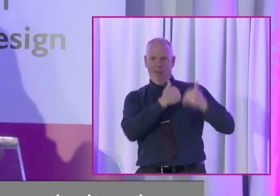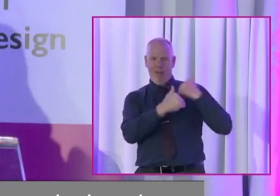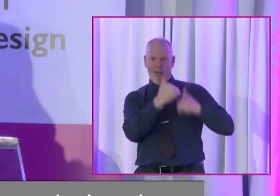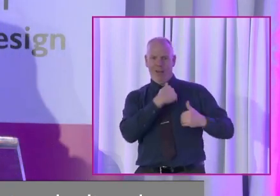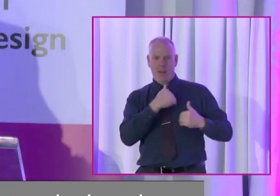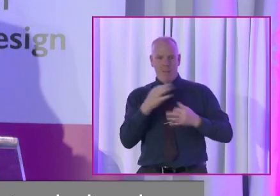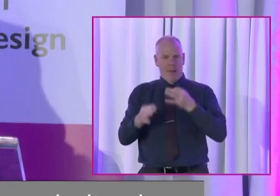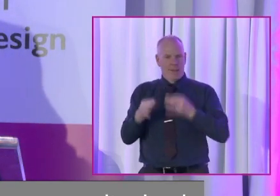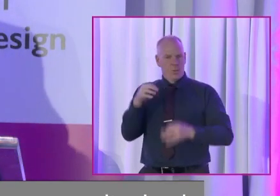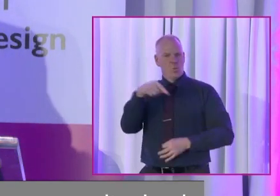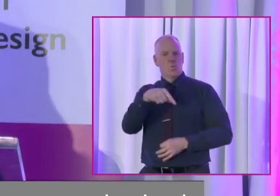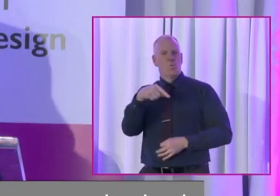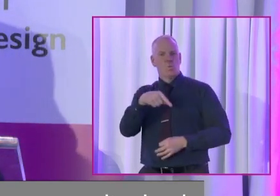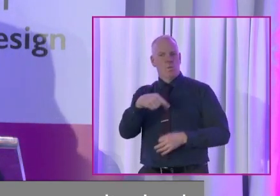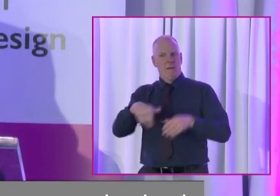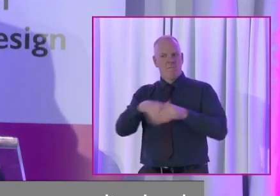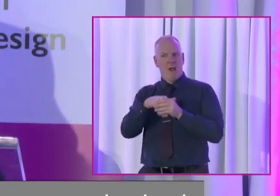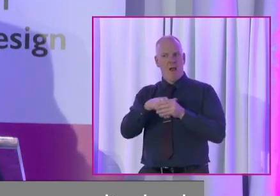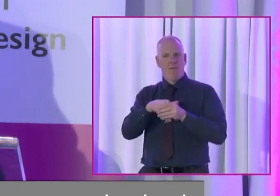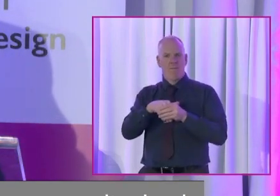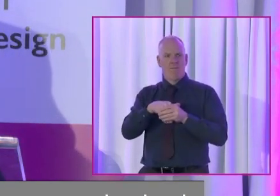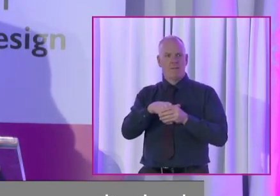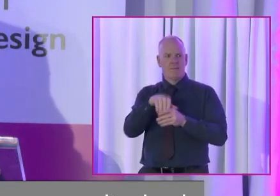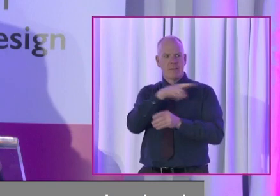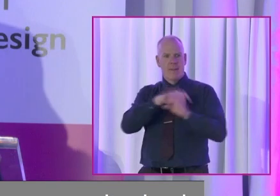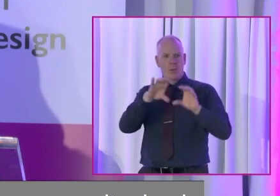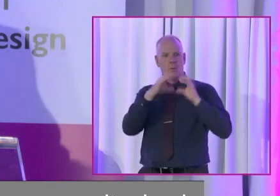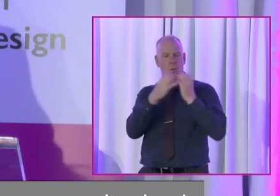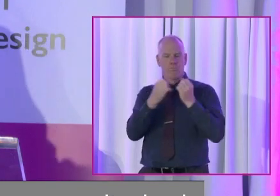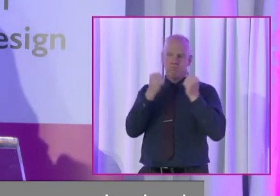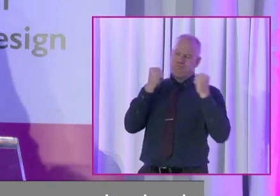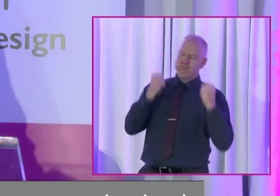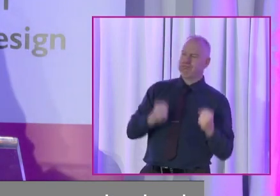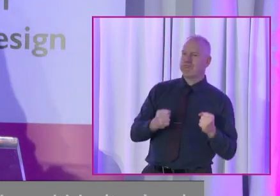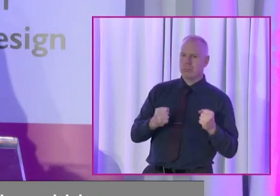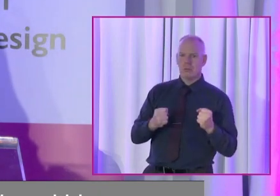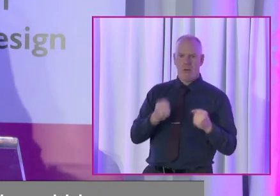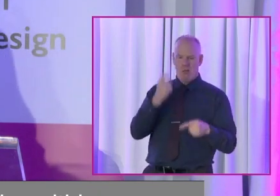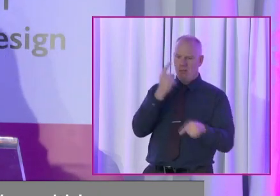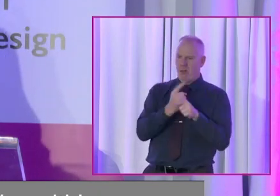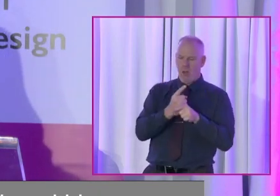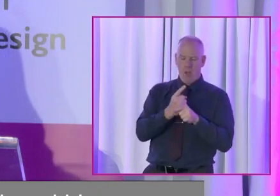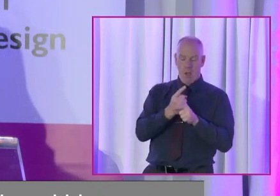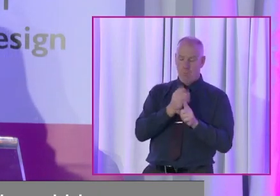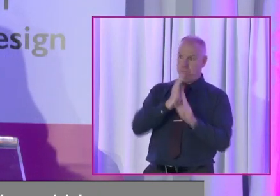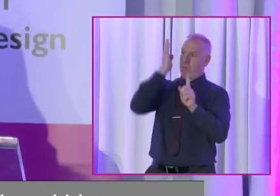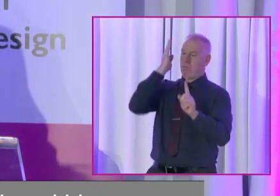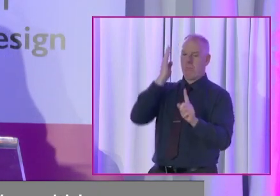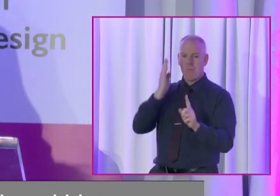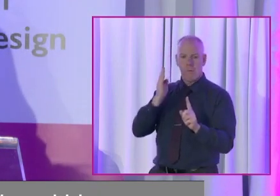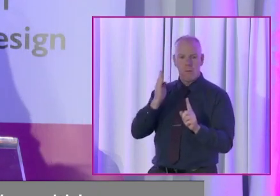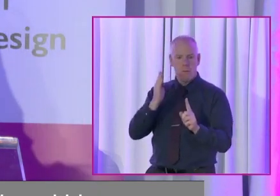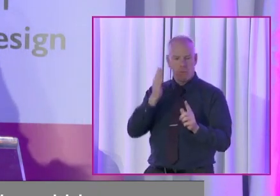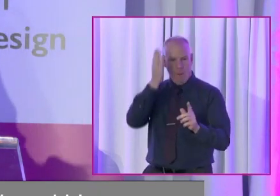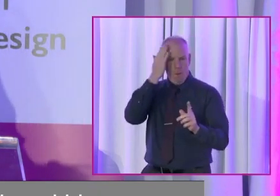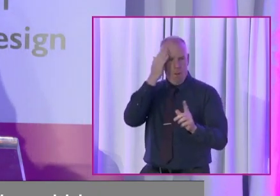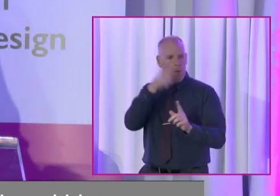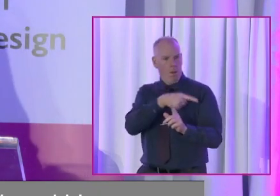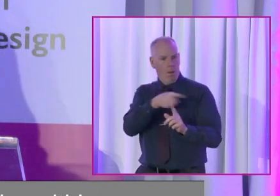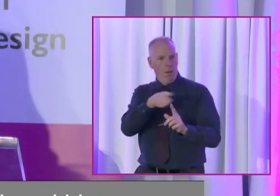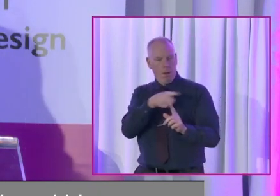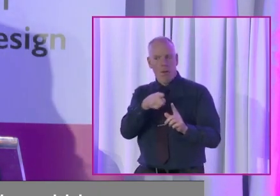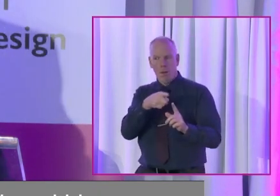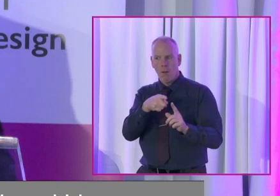the politics within our community is absolutely razor sharp. And I mean that both